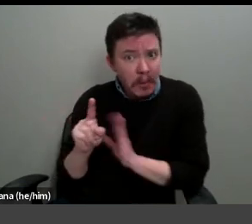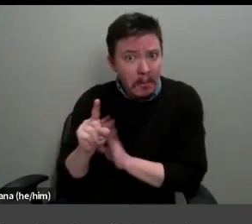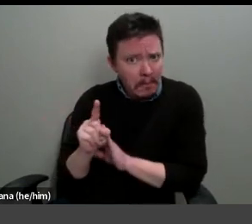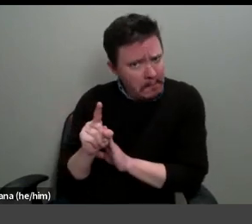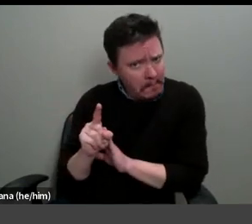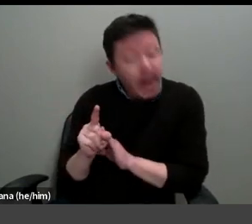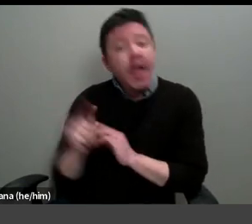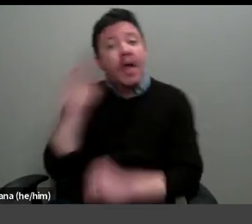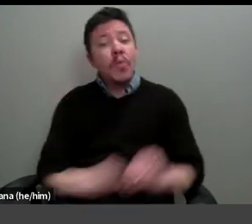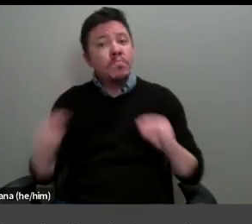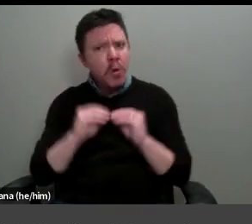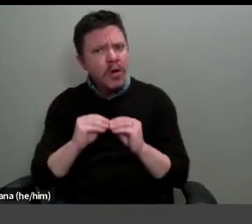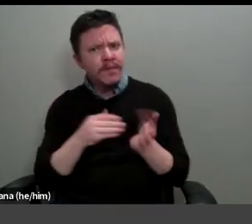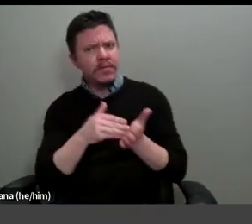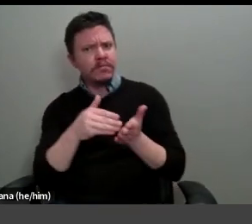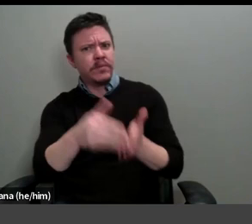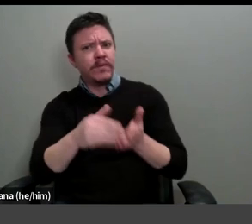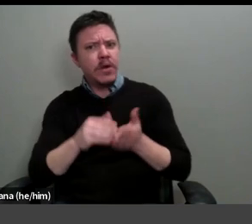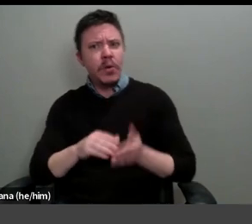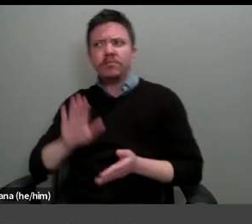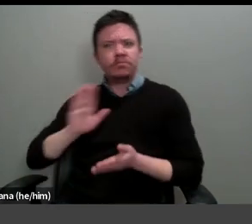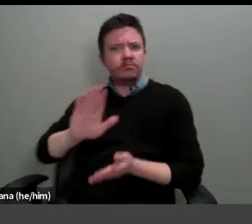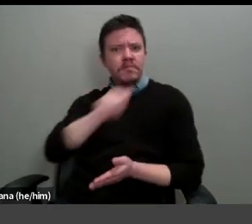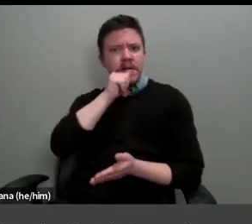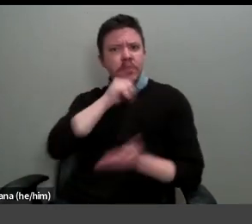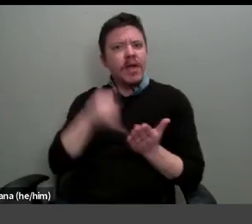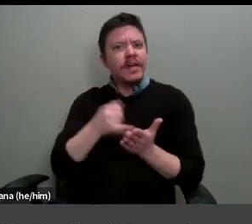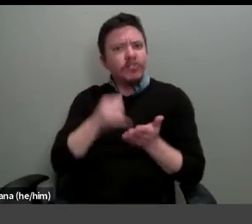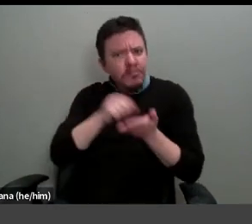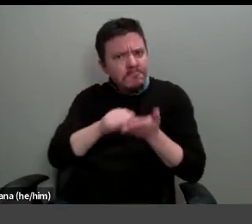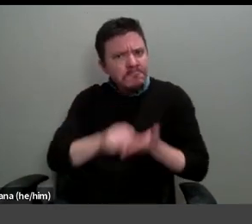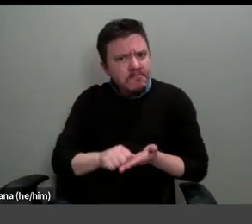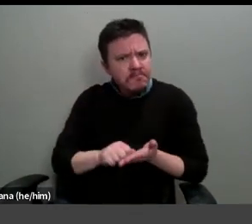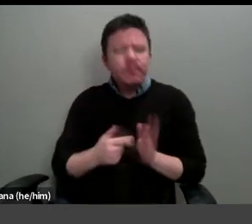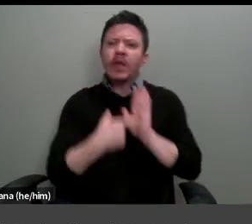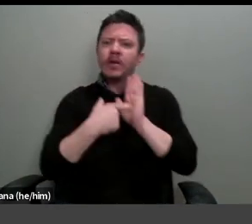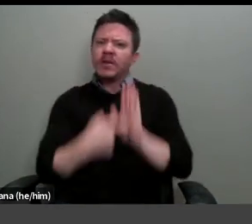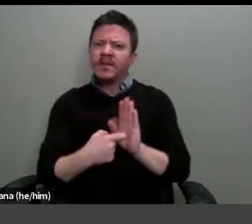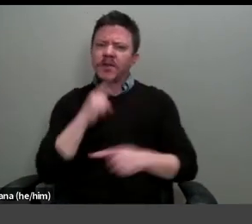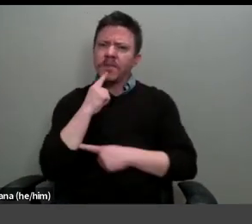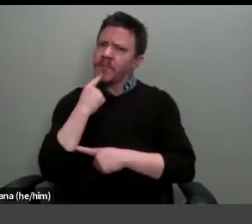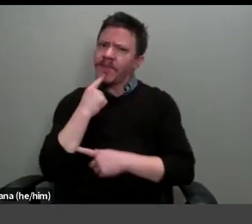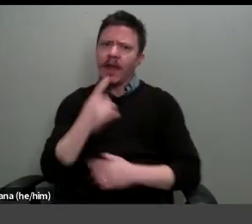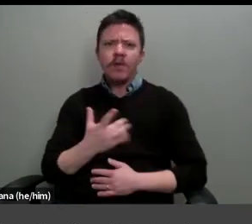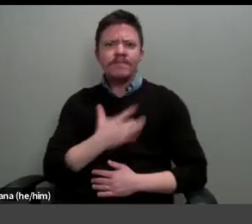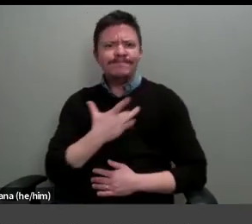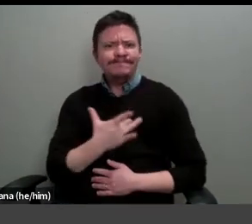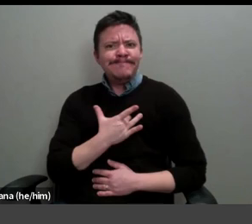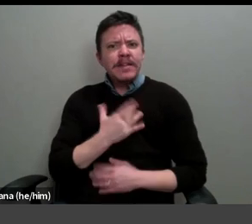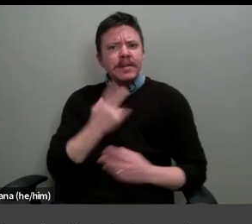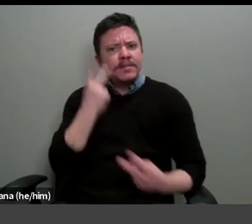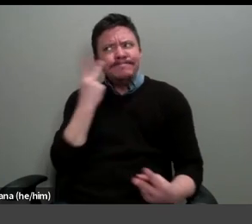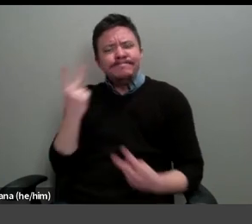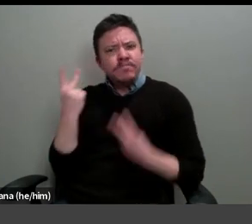Moreover, frequent entries in the artist's private journal signaled the profound feelings and memories of feelings